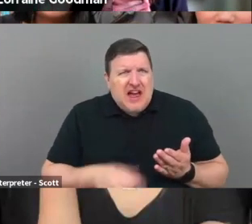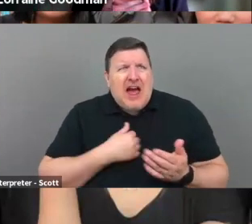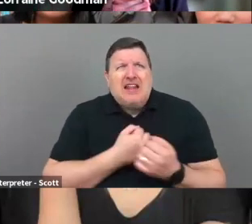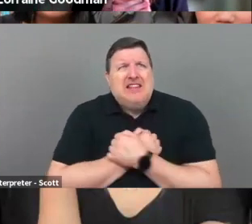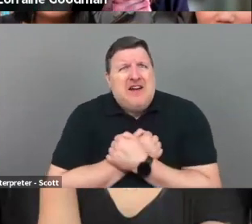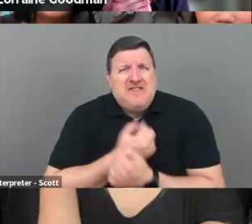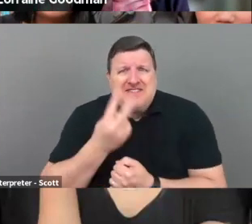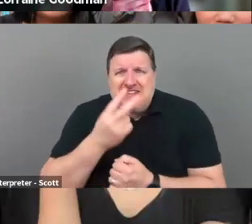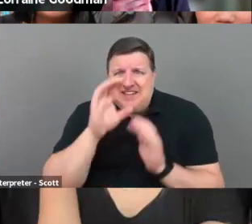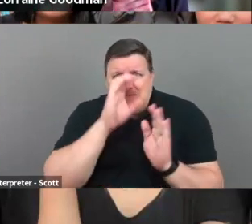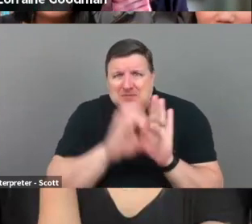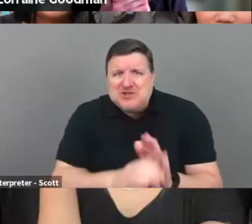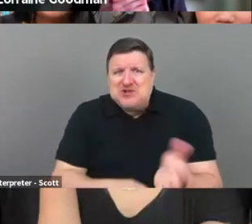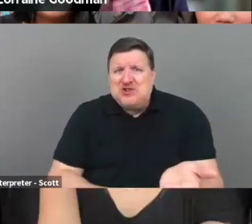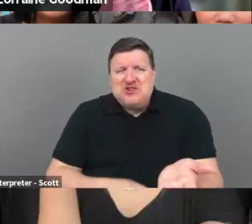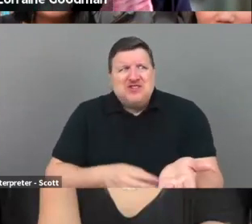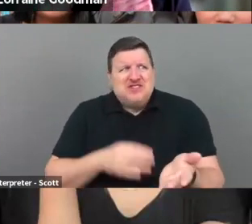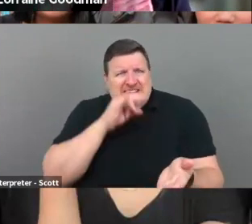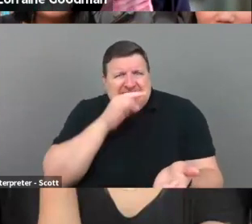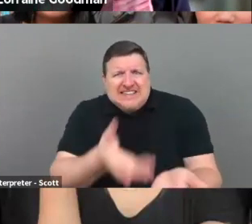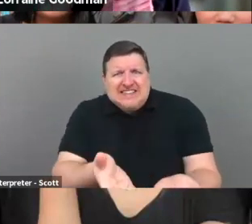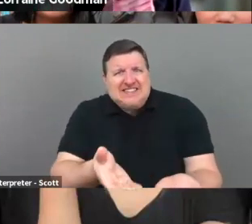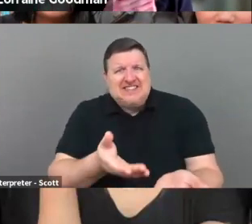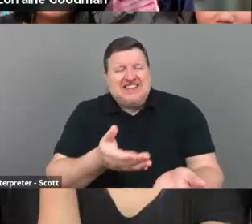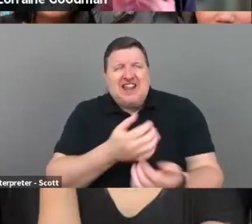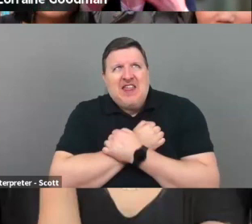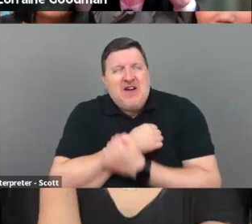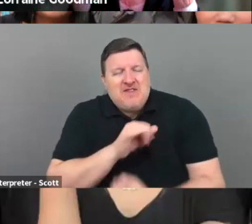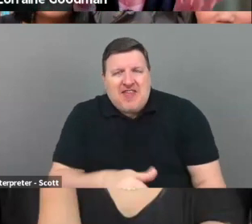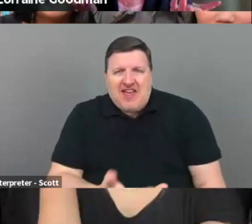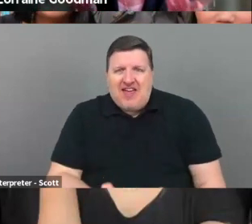seeing the kids. I love seeing those pictures.